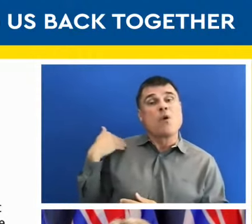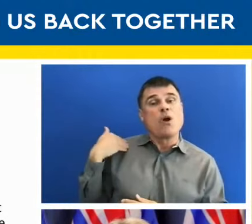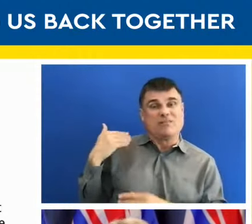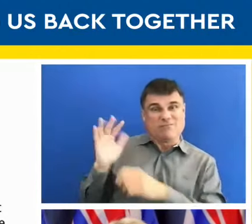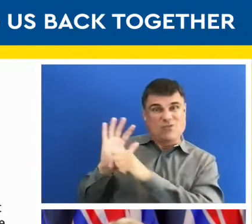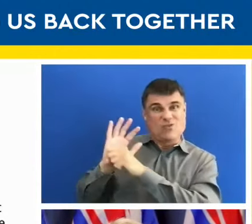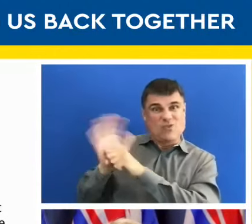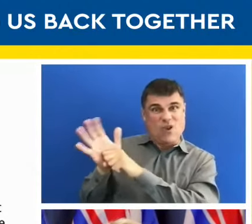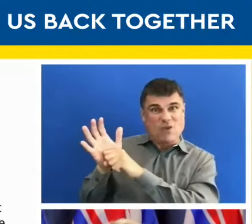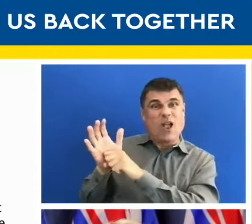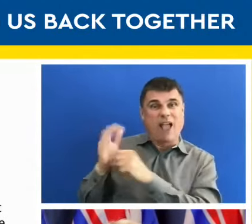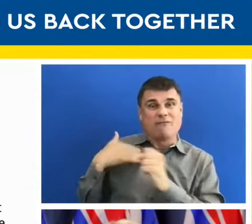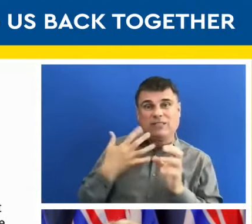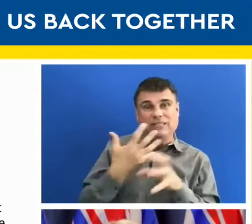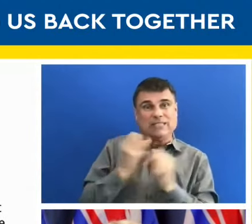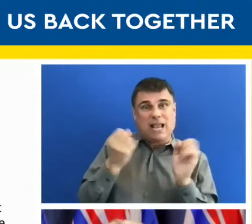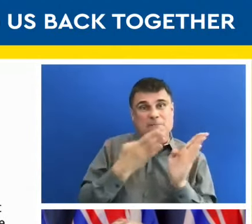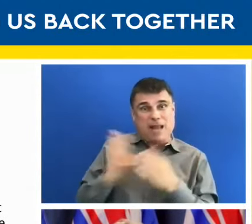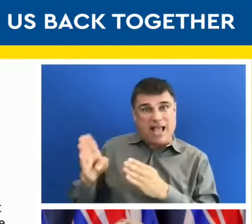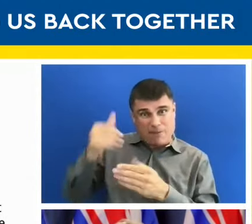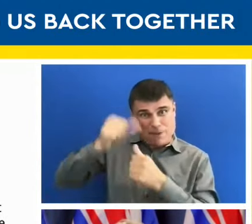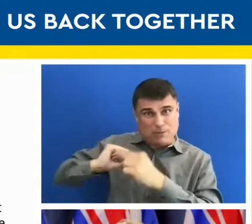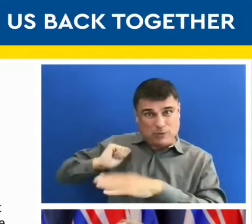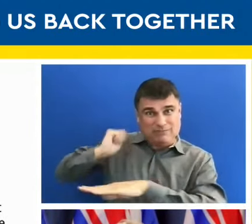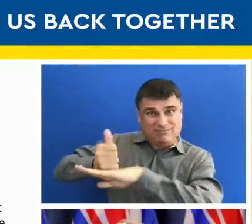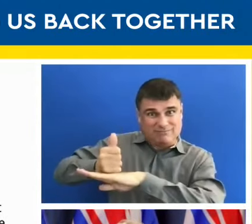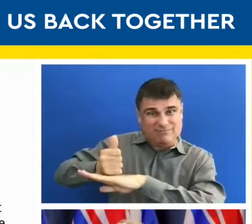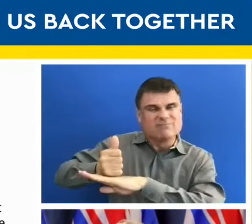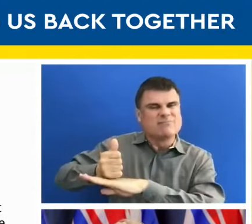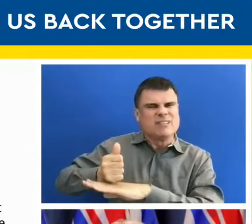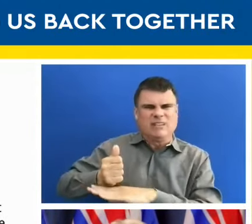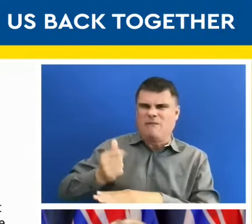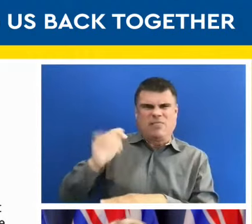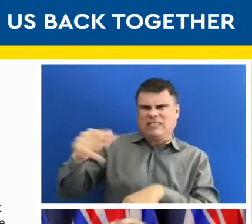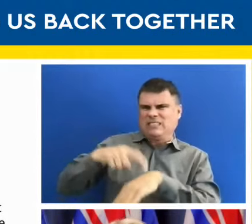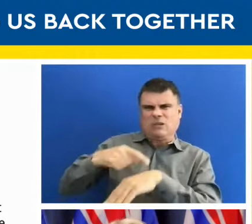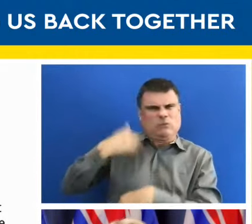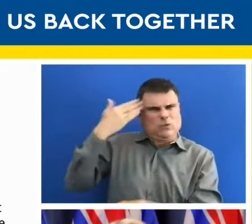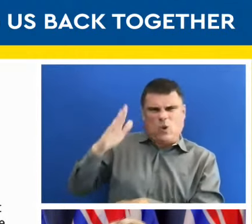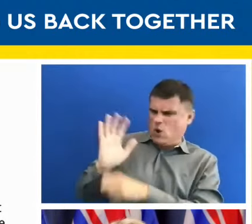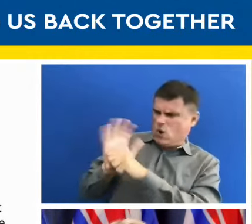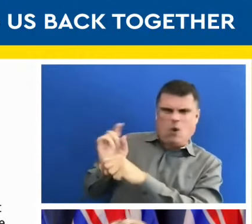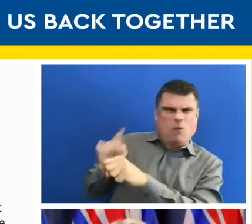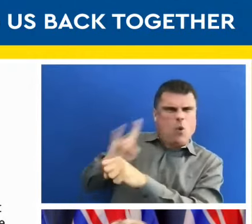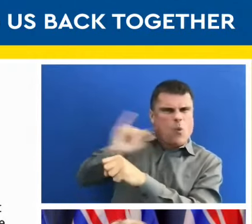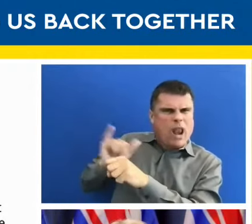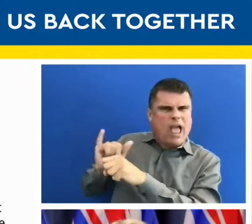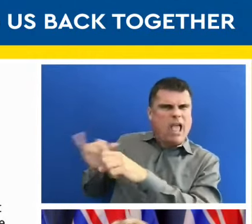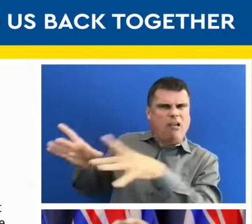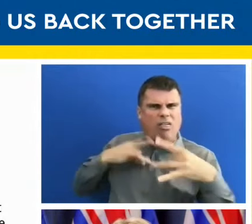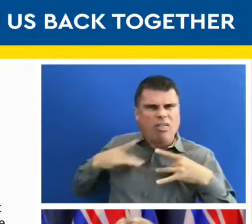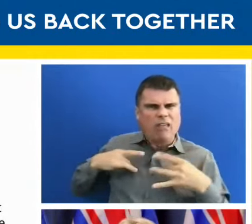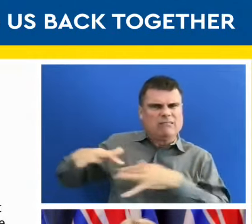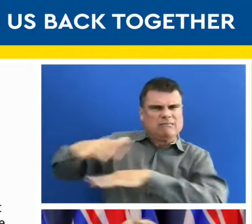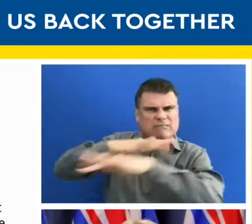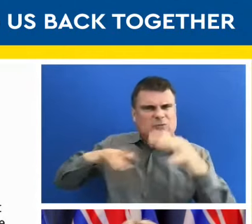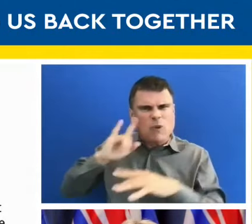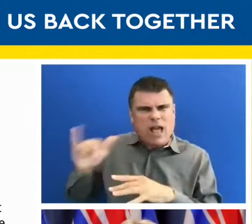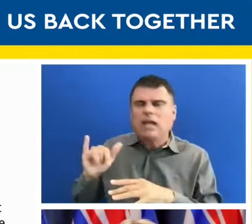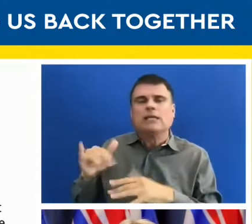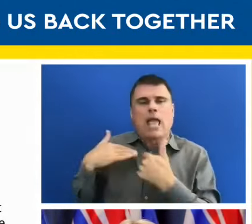didn't know as much as we know now about this virus and how it's transmitted. To communicable disease plans that